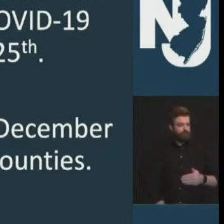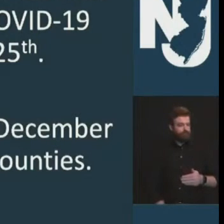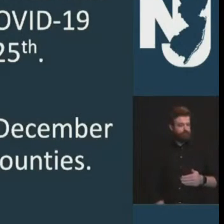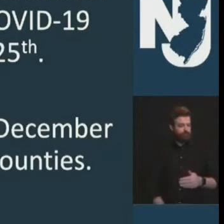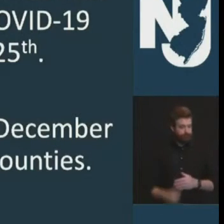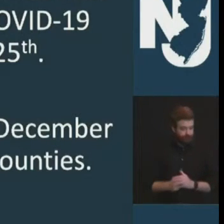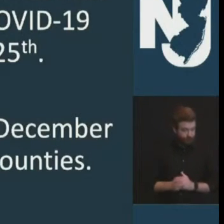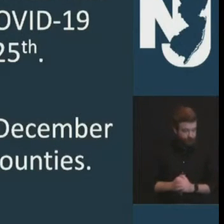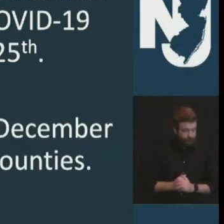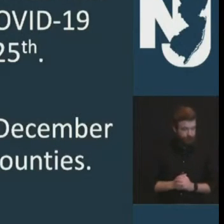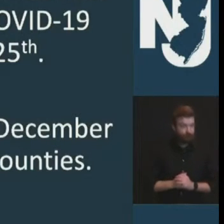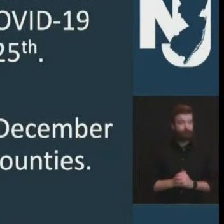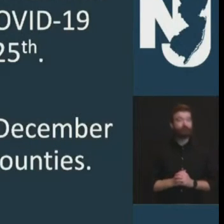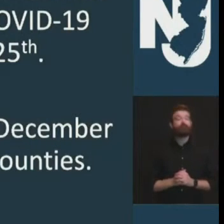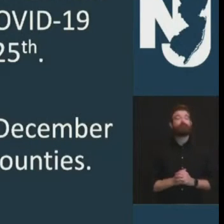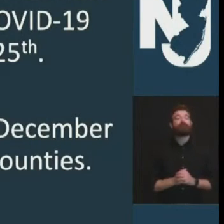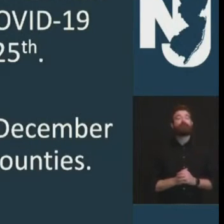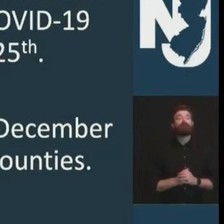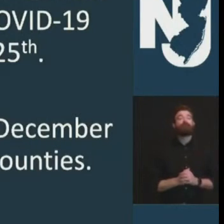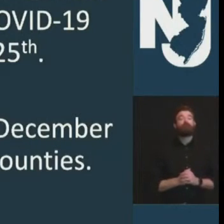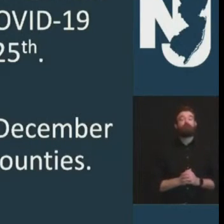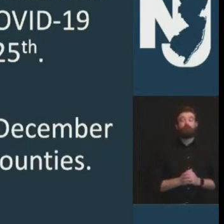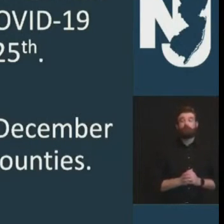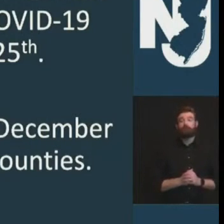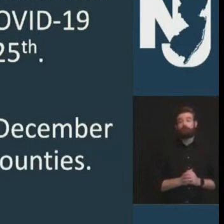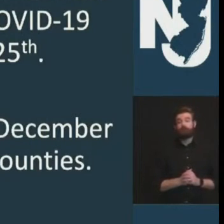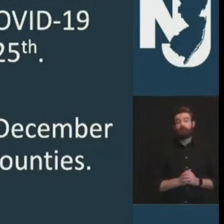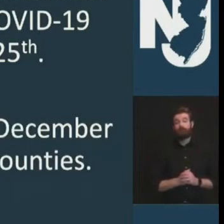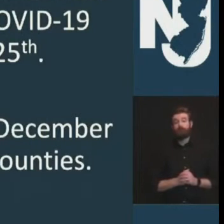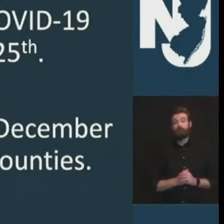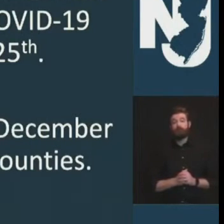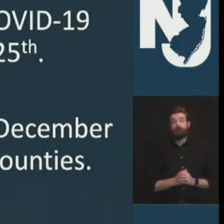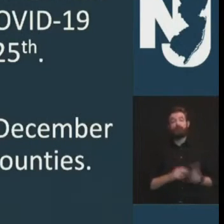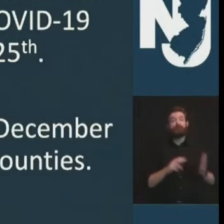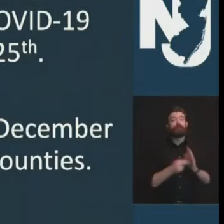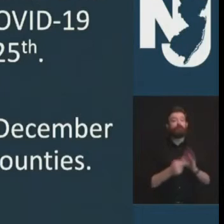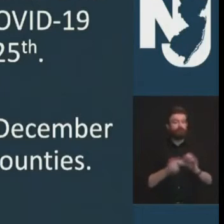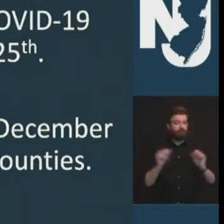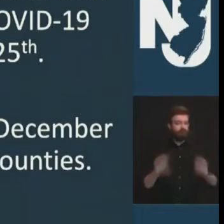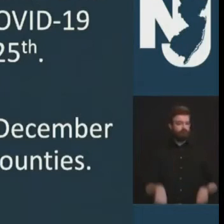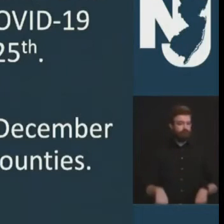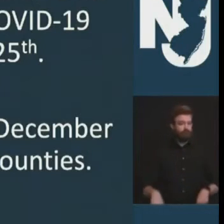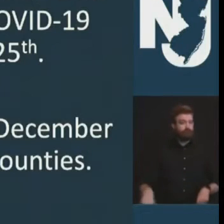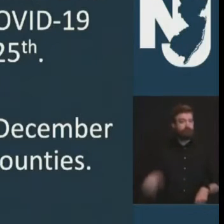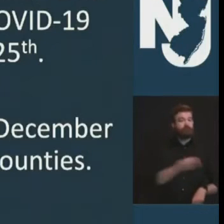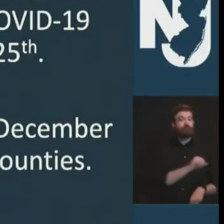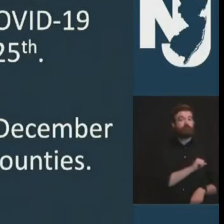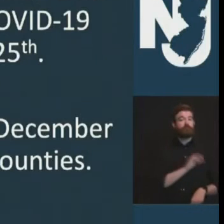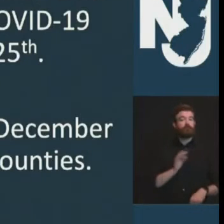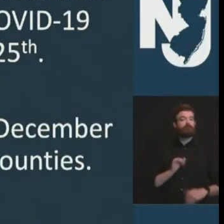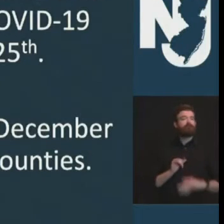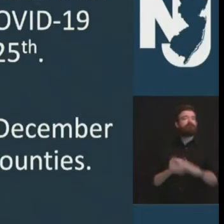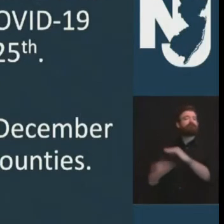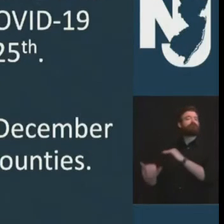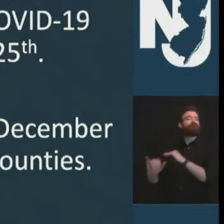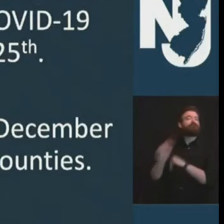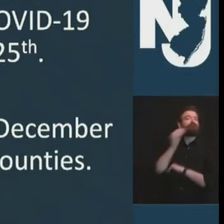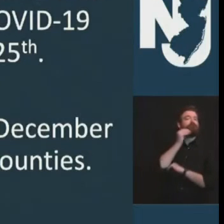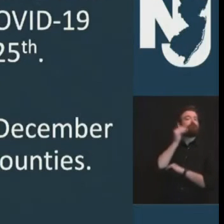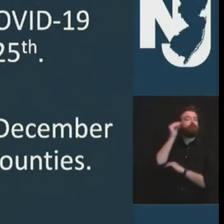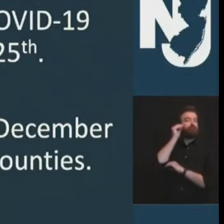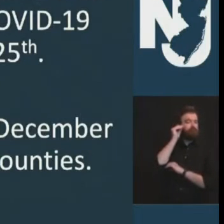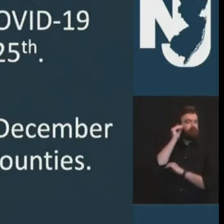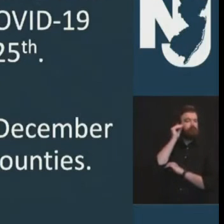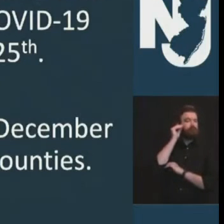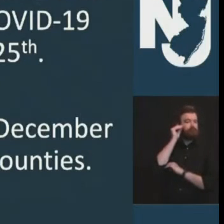exposed to the virus for the recommended two weeks while ensuring that the audit occurs before the meeting of the electors on december